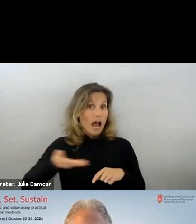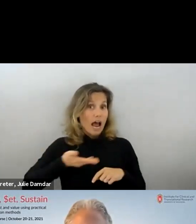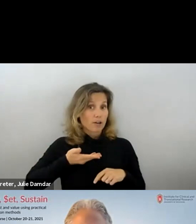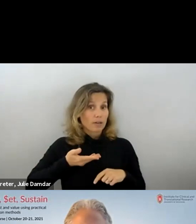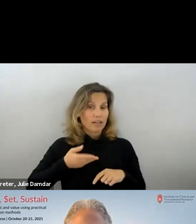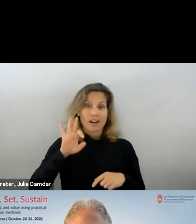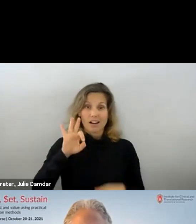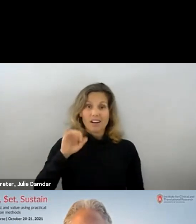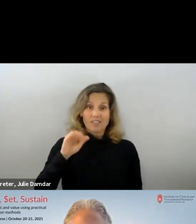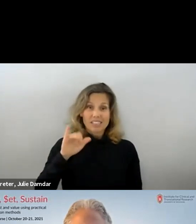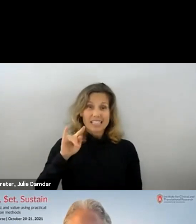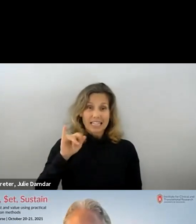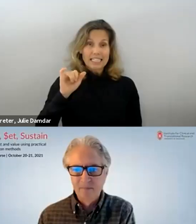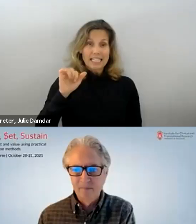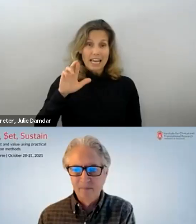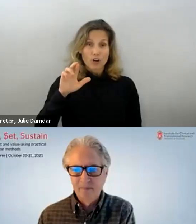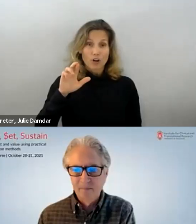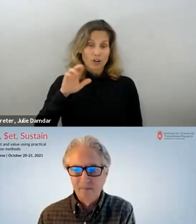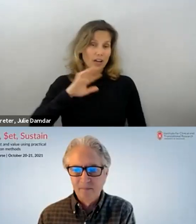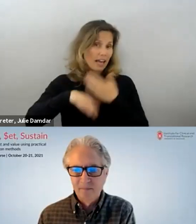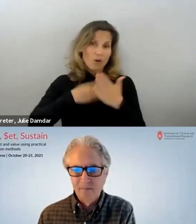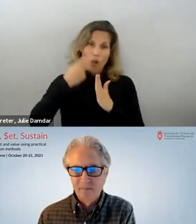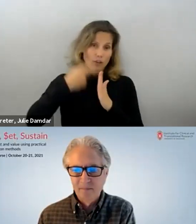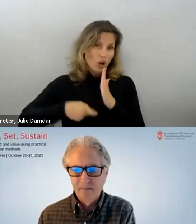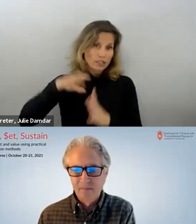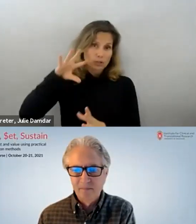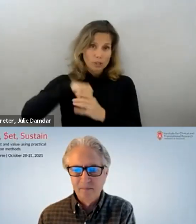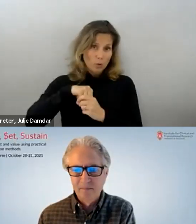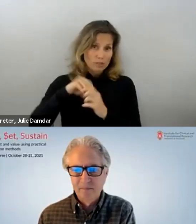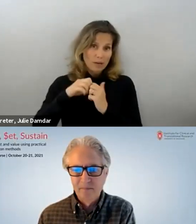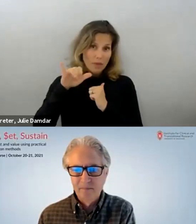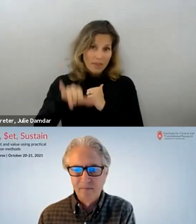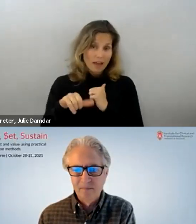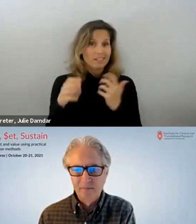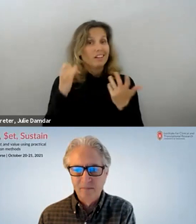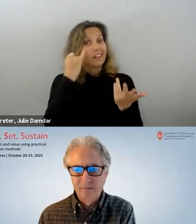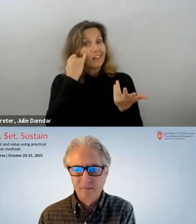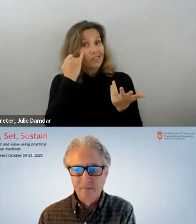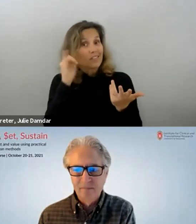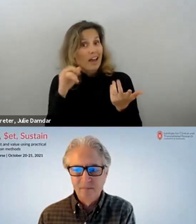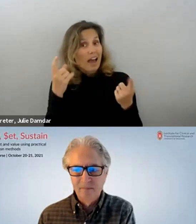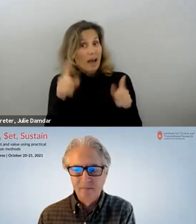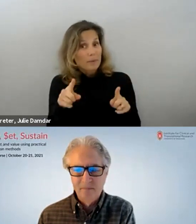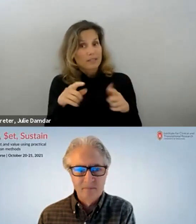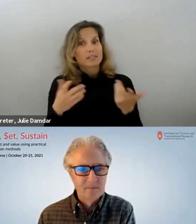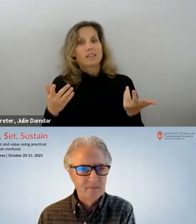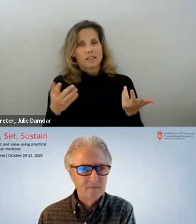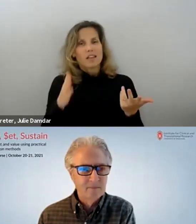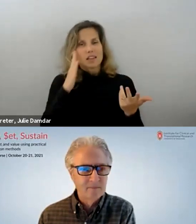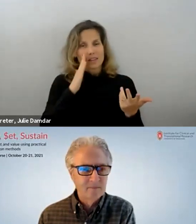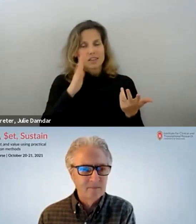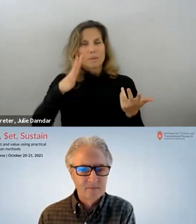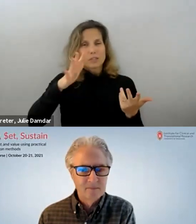and virtually all the costs are associated with facilitation costs. In which case, you know, I think there's going to be sort of a